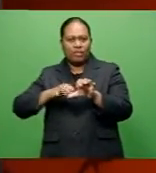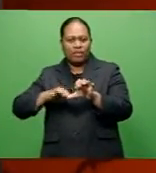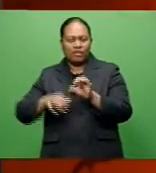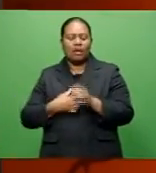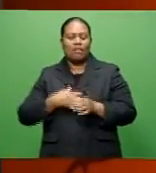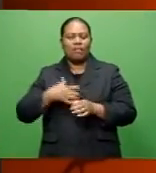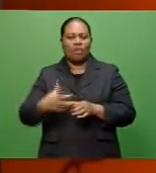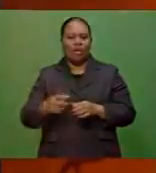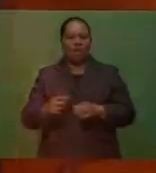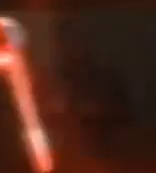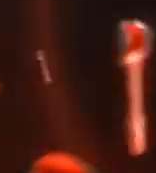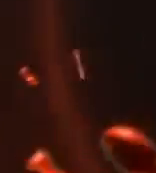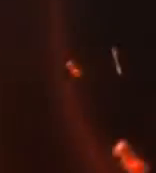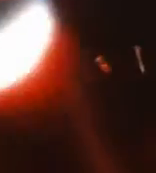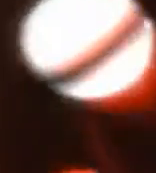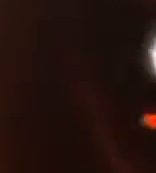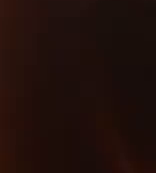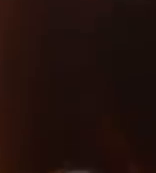more after the break.